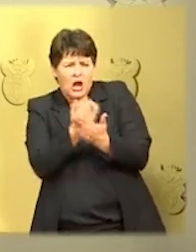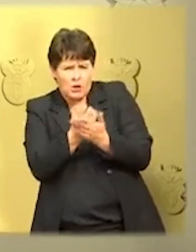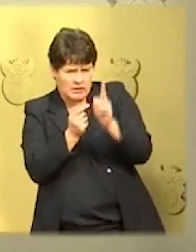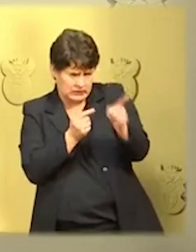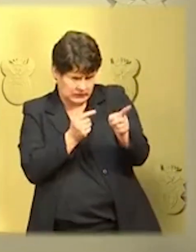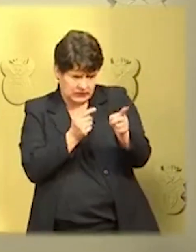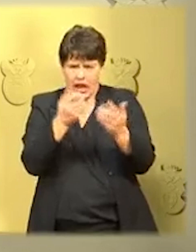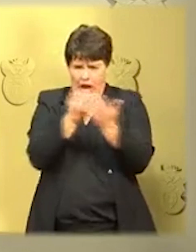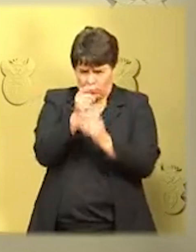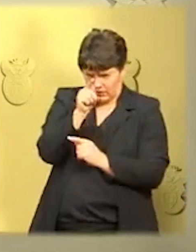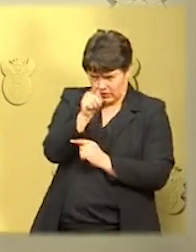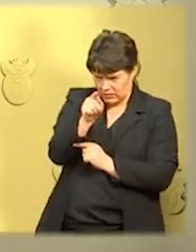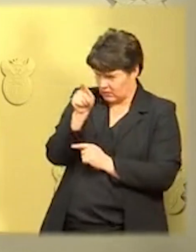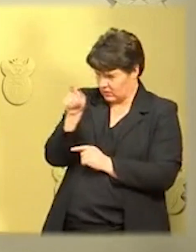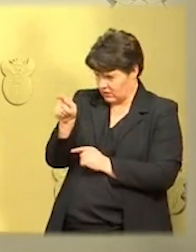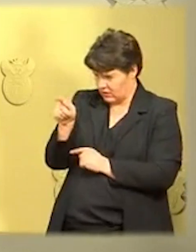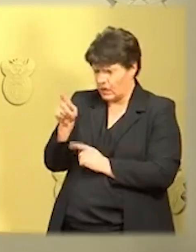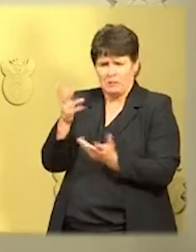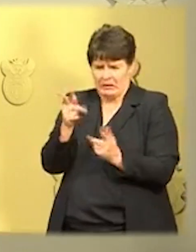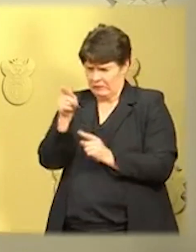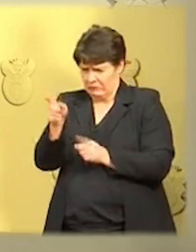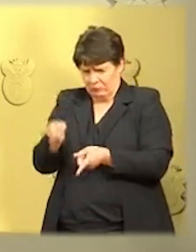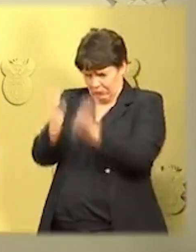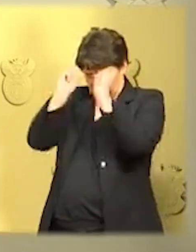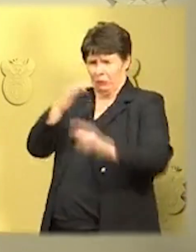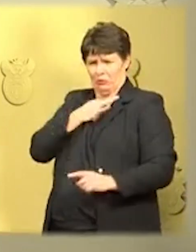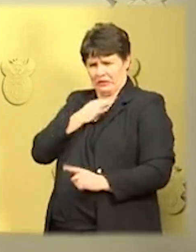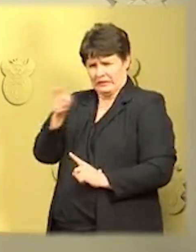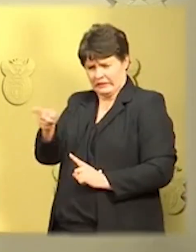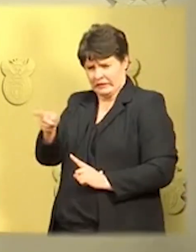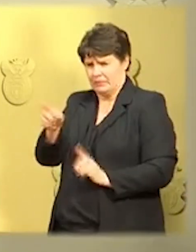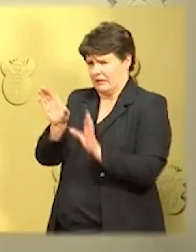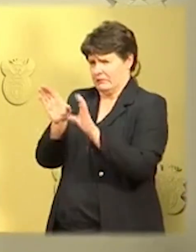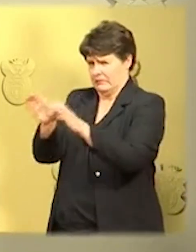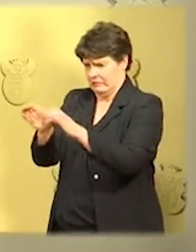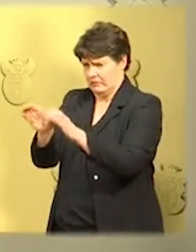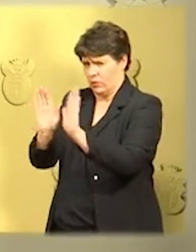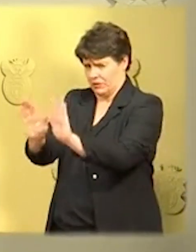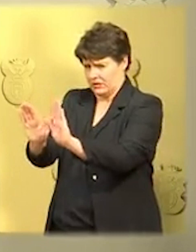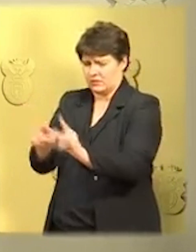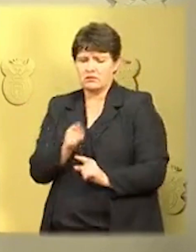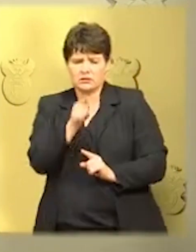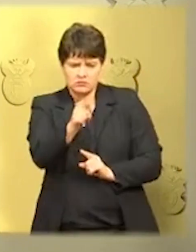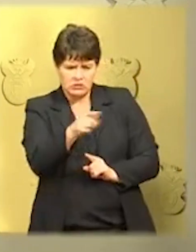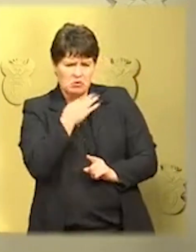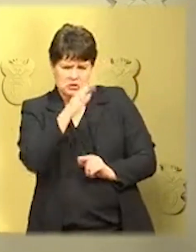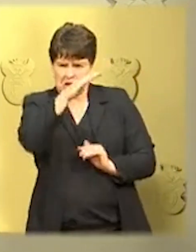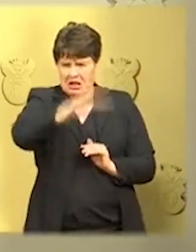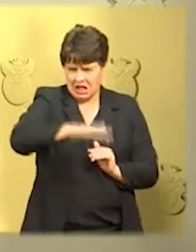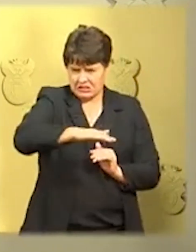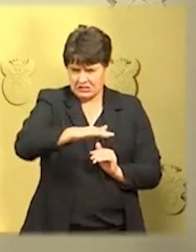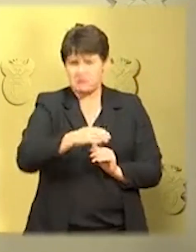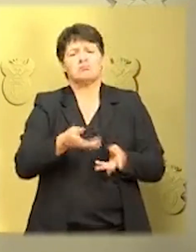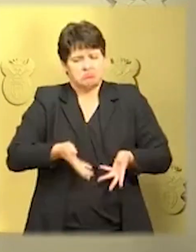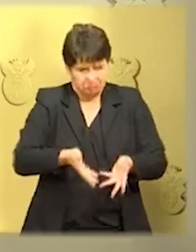according to the risk of transmission in that sector, the expected impact